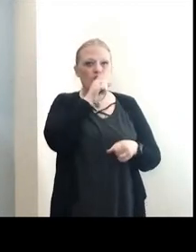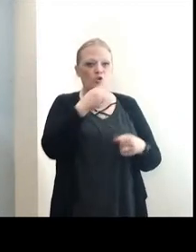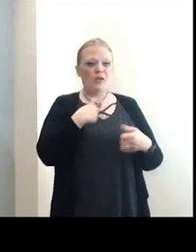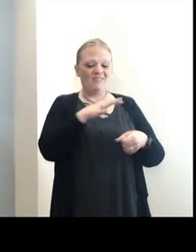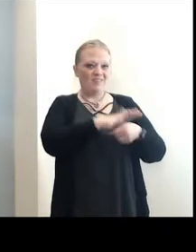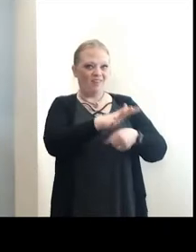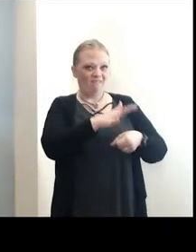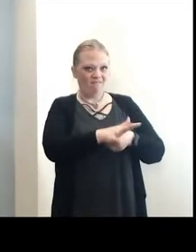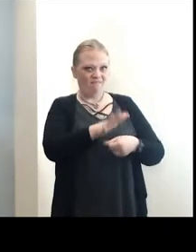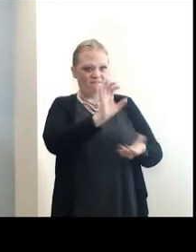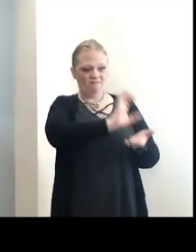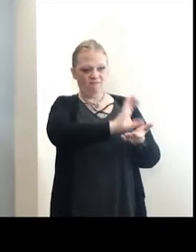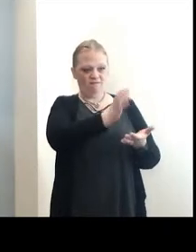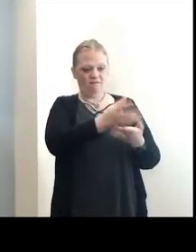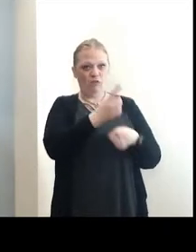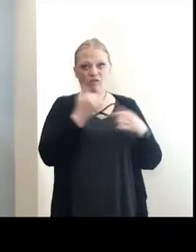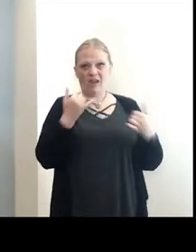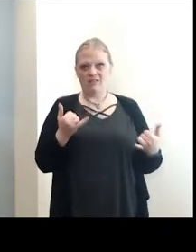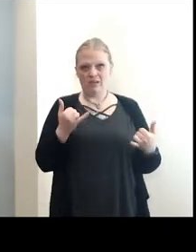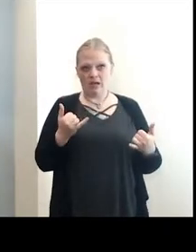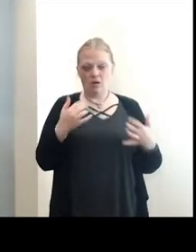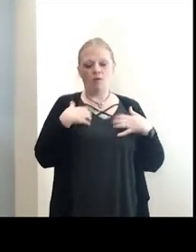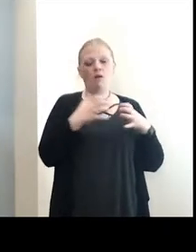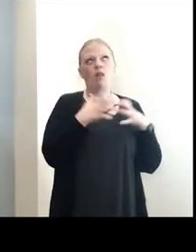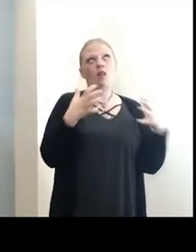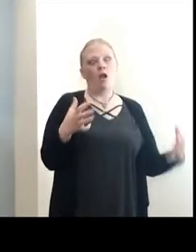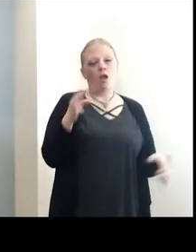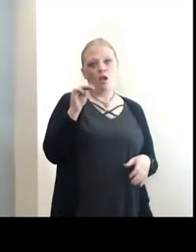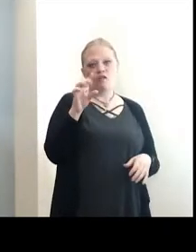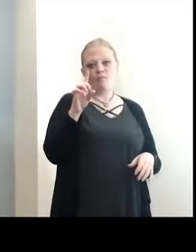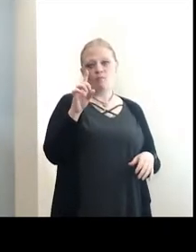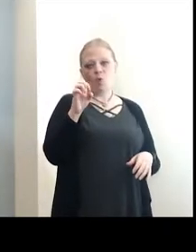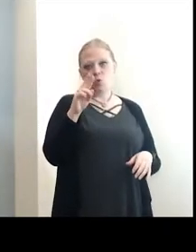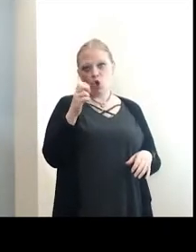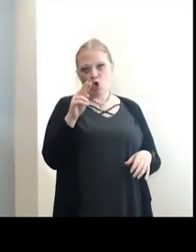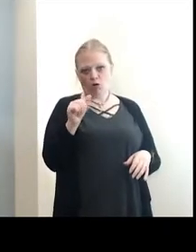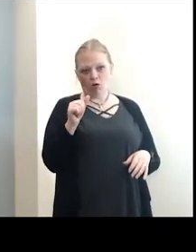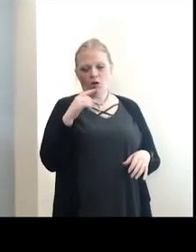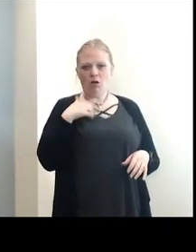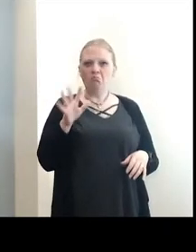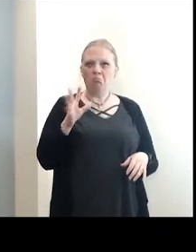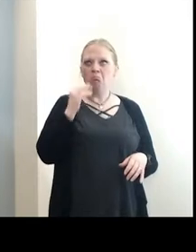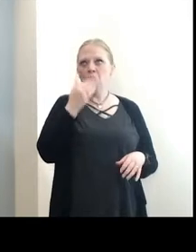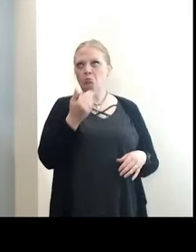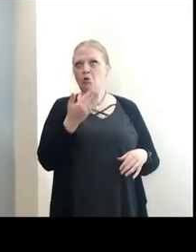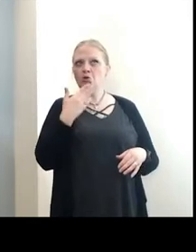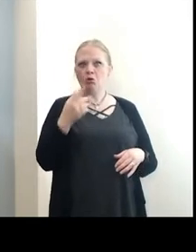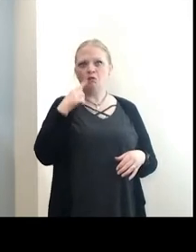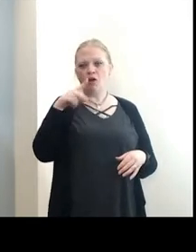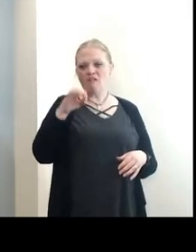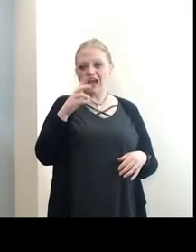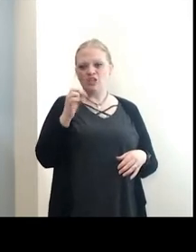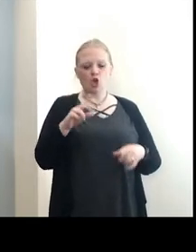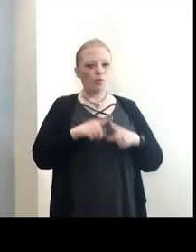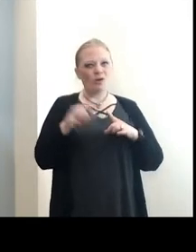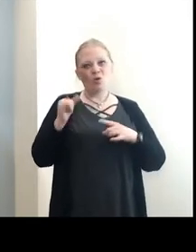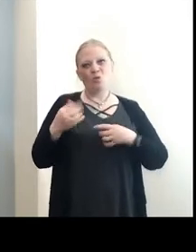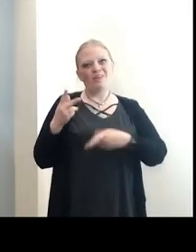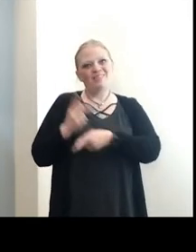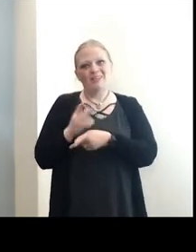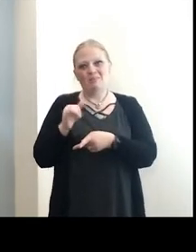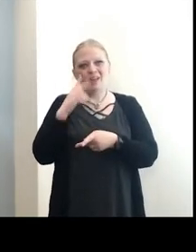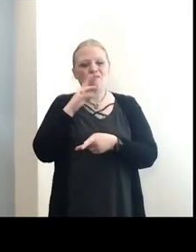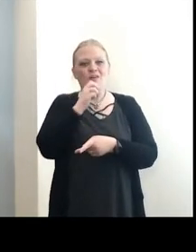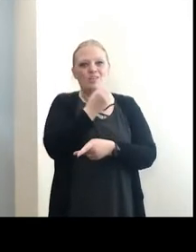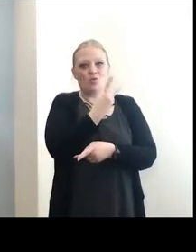sufficient supplies. Right now we have a lot of Moderna. We have a decent amount of Pfizer, but we're trying to hold that primarily for the now what